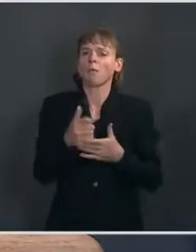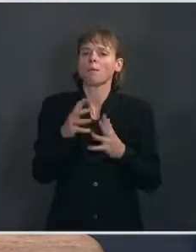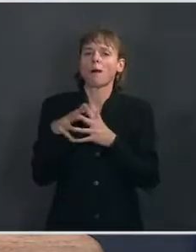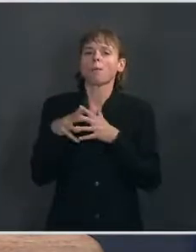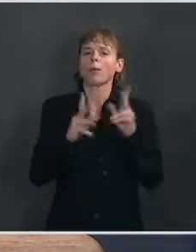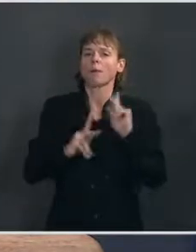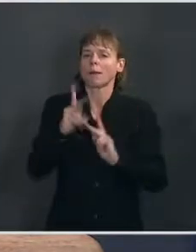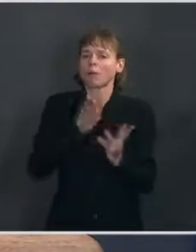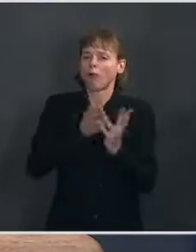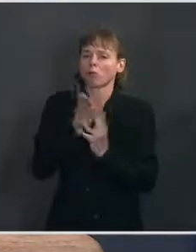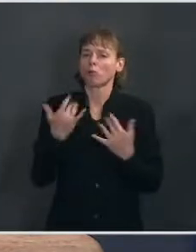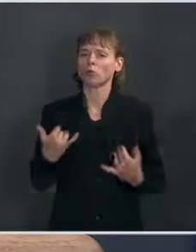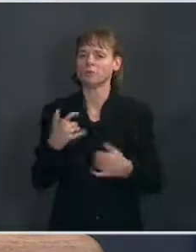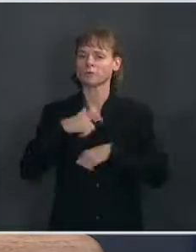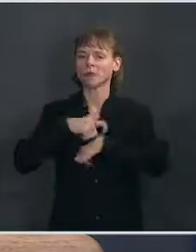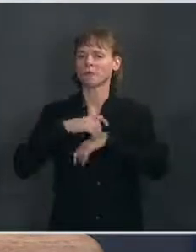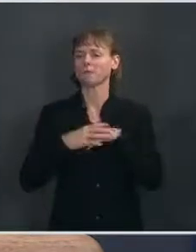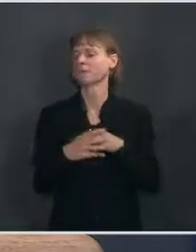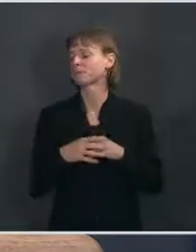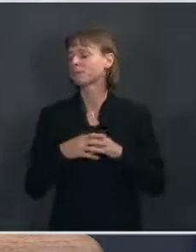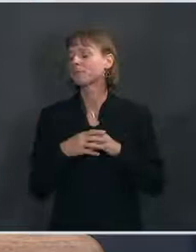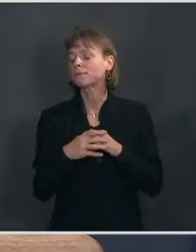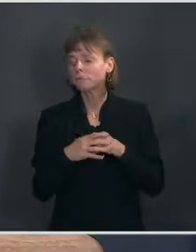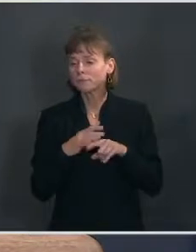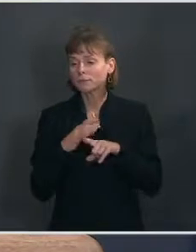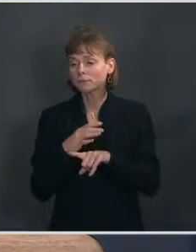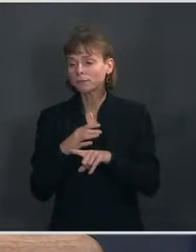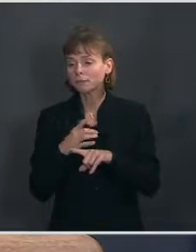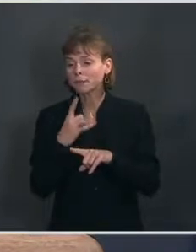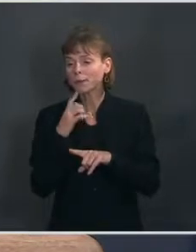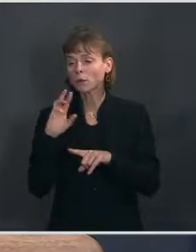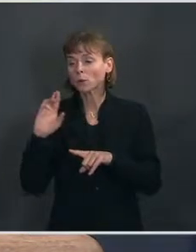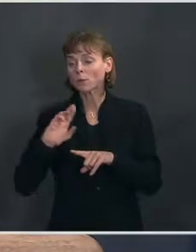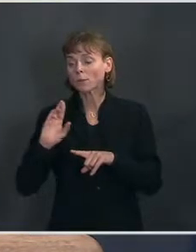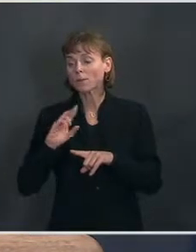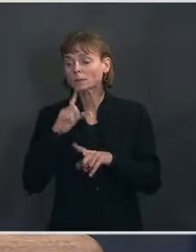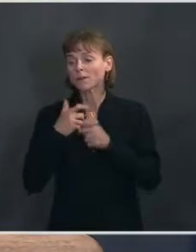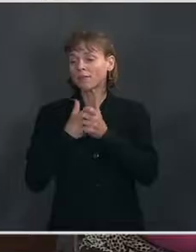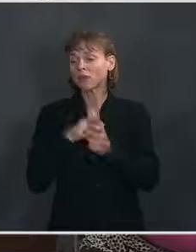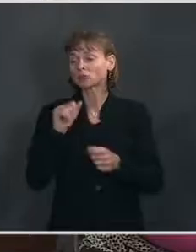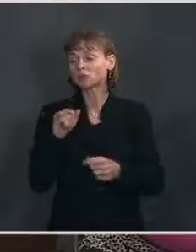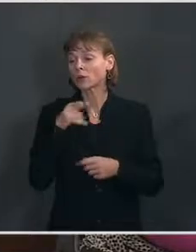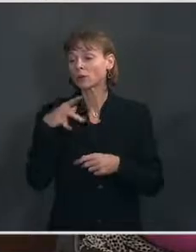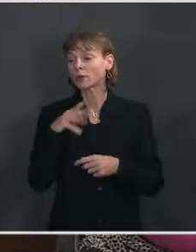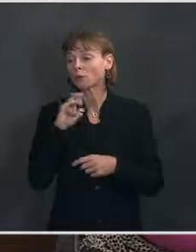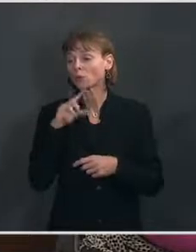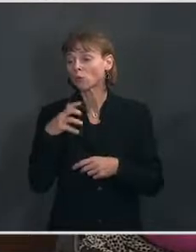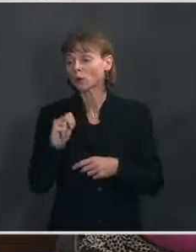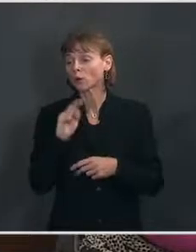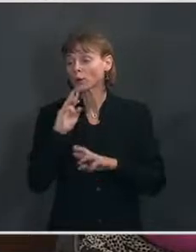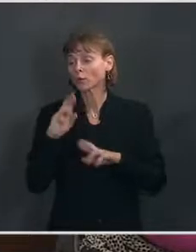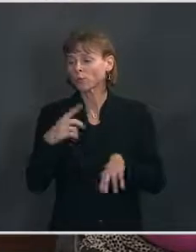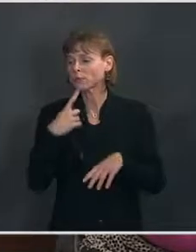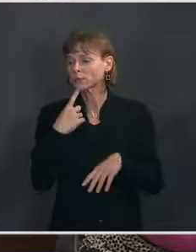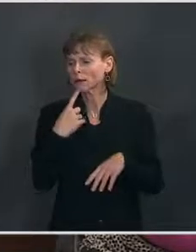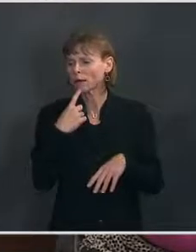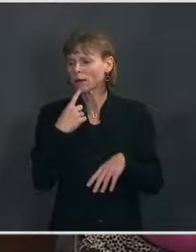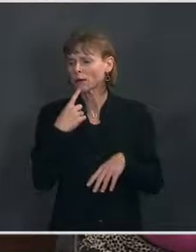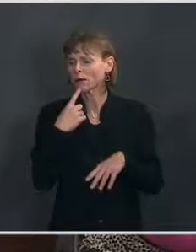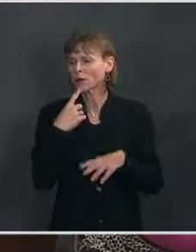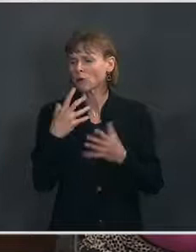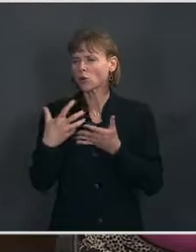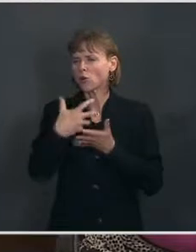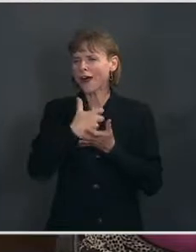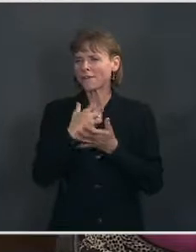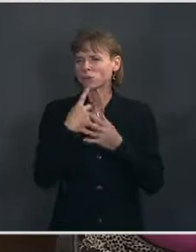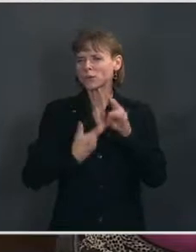Press. Can I follow up on that state and local? Ms. Sure. The Press. are pointing to a J.P. Morgan report that most states haven't had a drop in tax revenues, and some states have